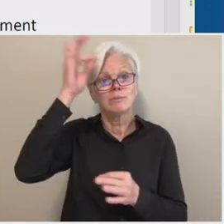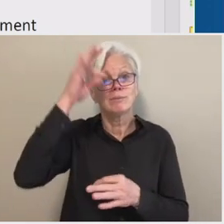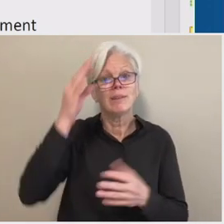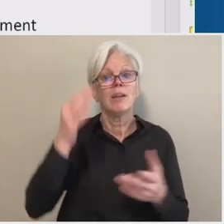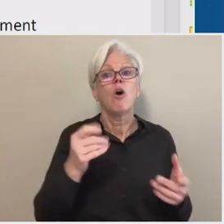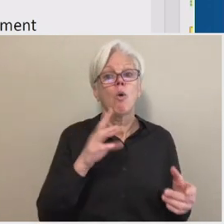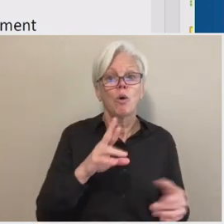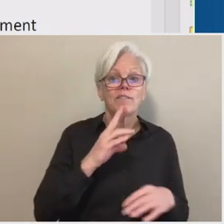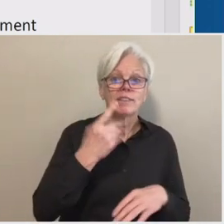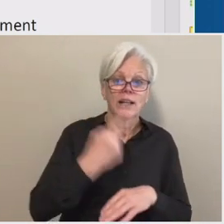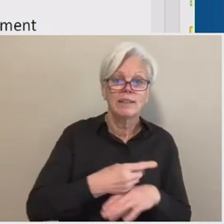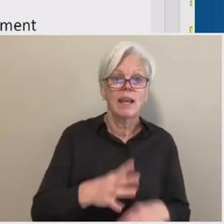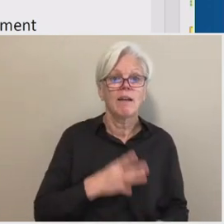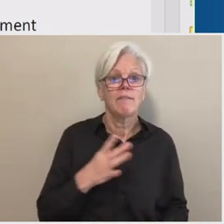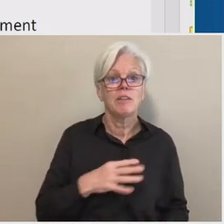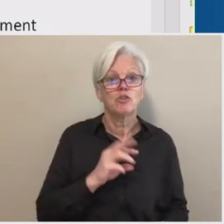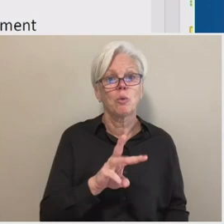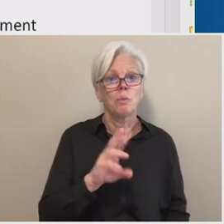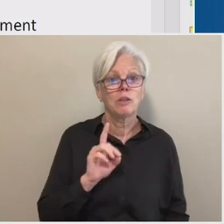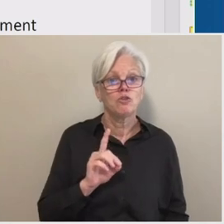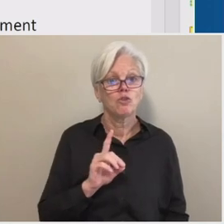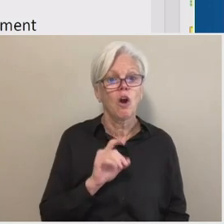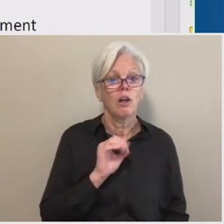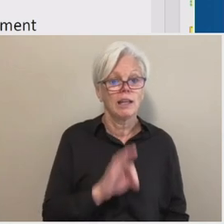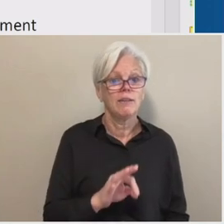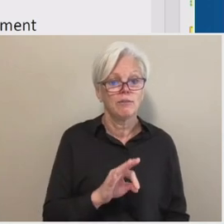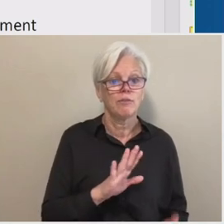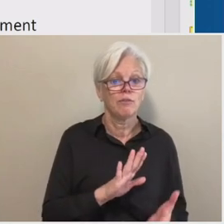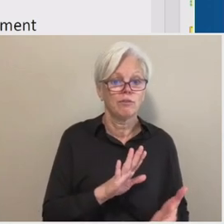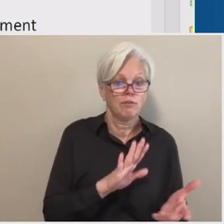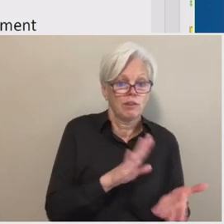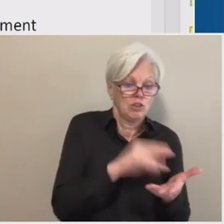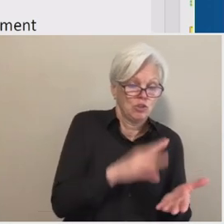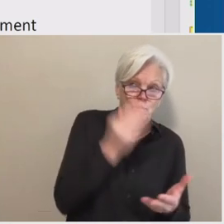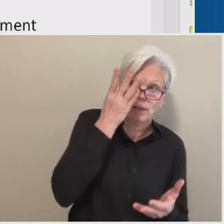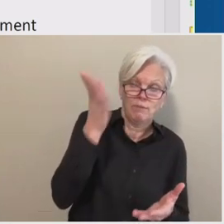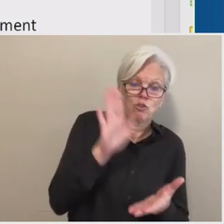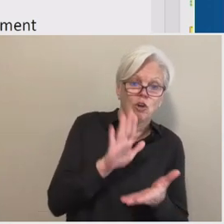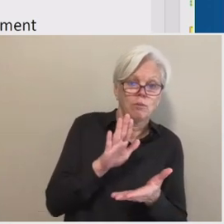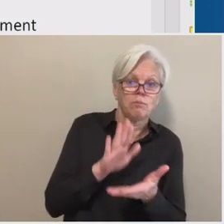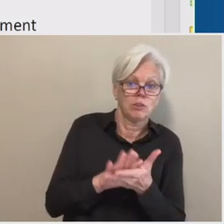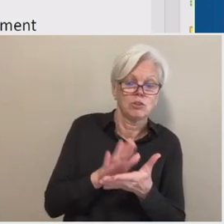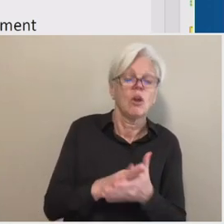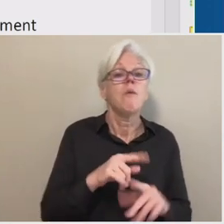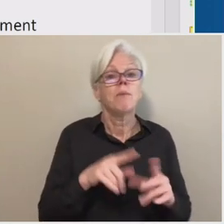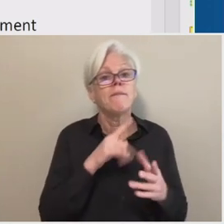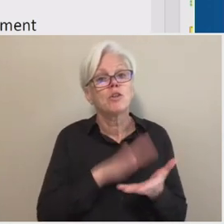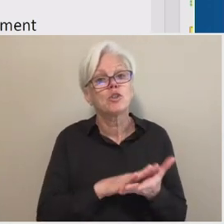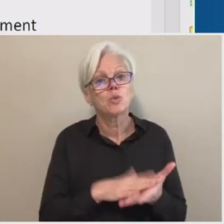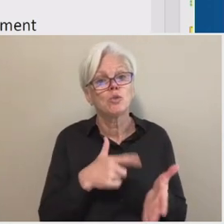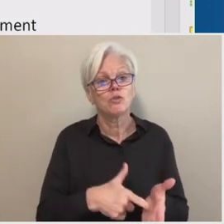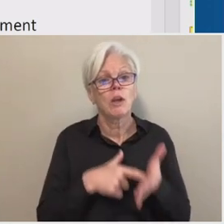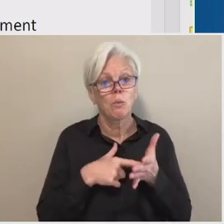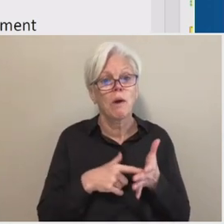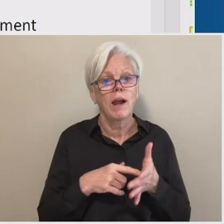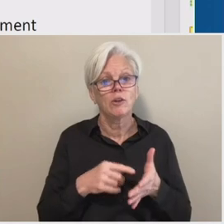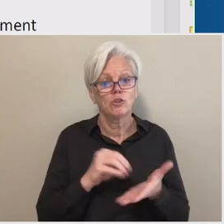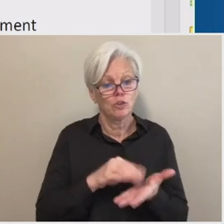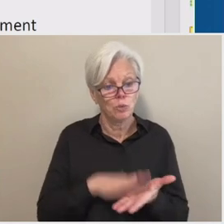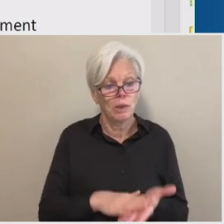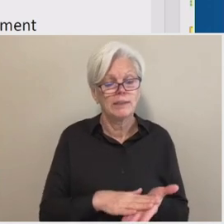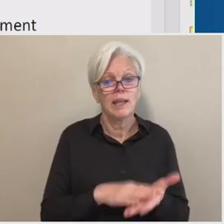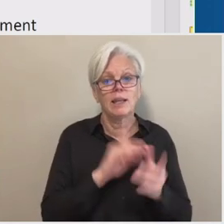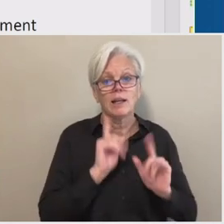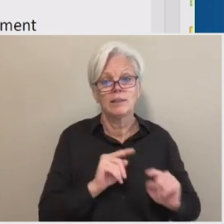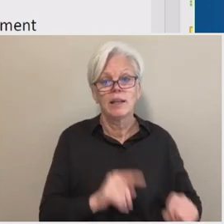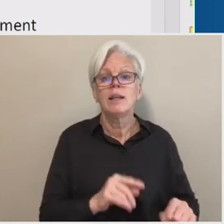withdrawal, if the school is officially informed, but for schools that are required to take attendance, there is an expectation that the school will be aware,